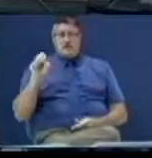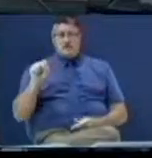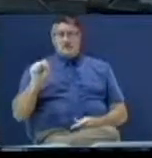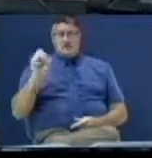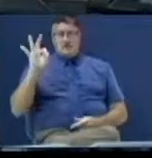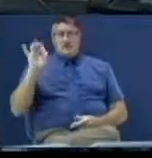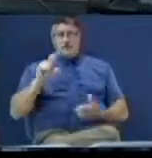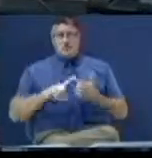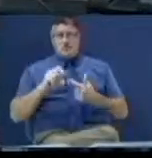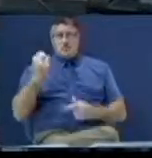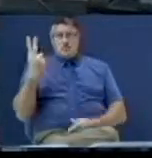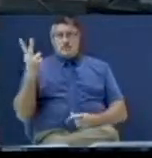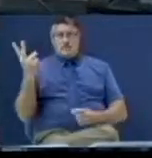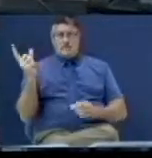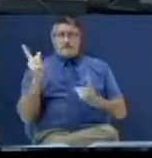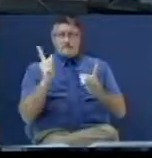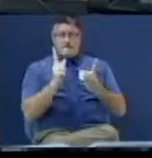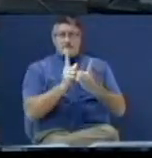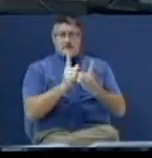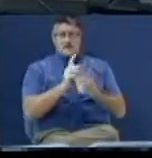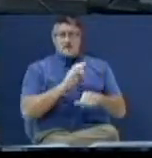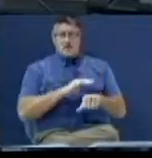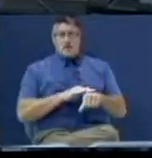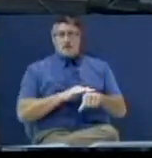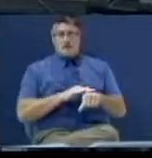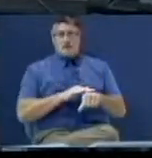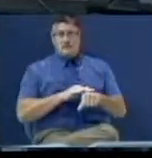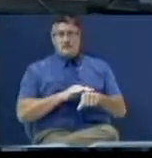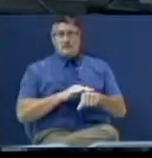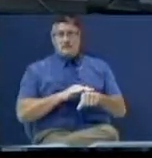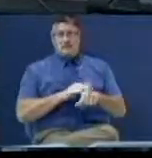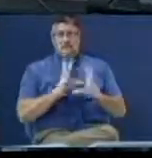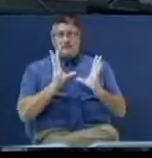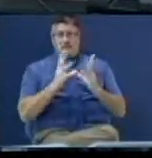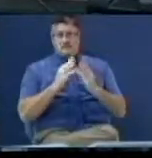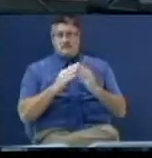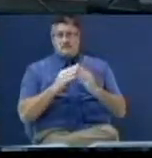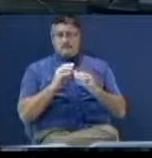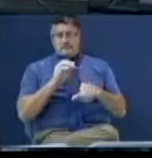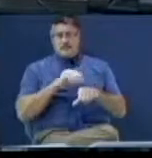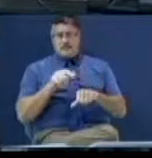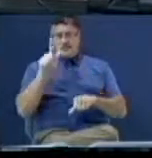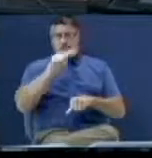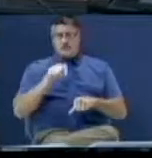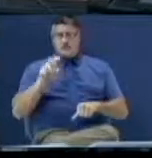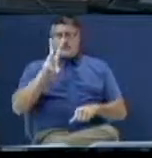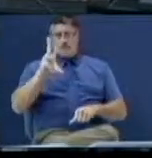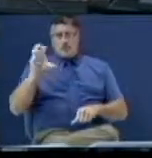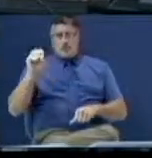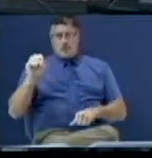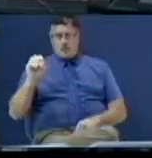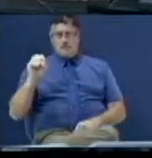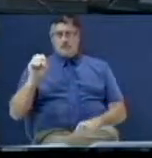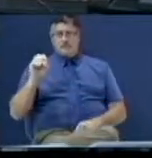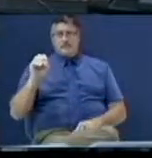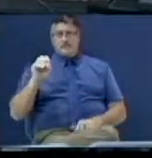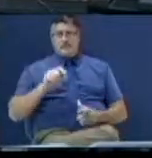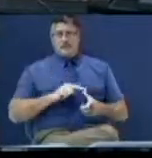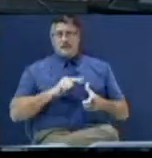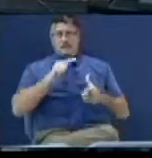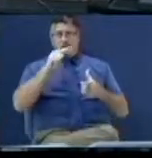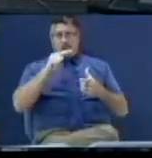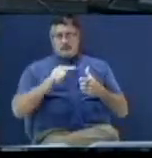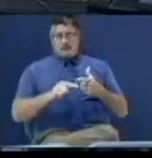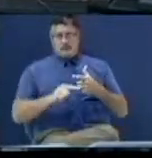Nine through 12 meets on, I believe, Tuesday night at 6.30. And then